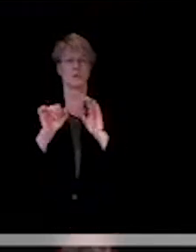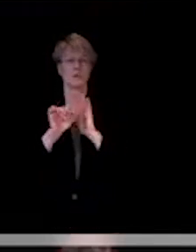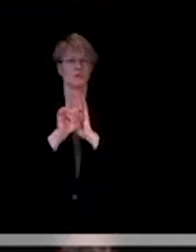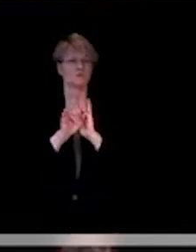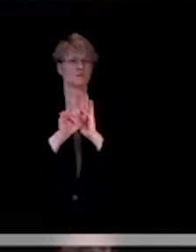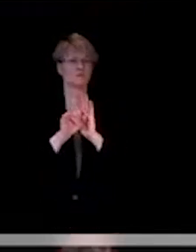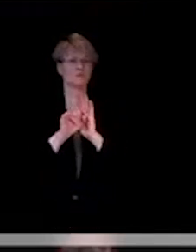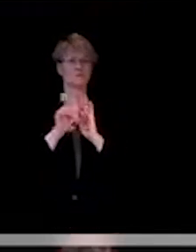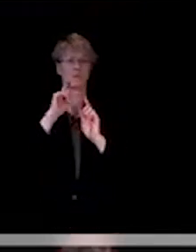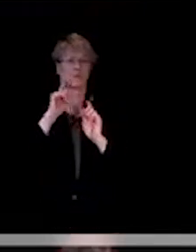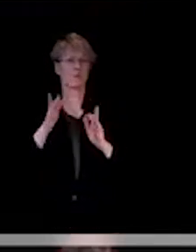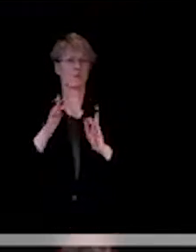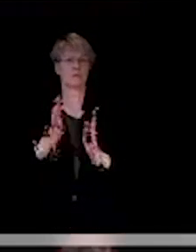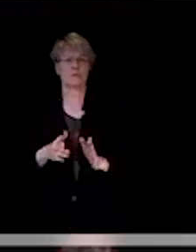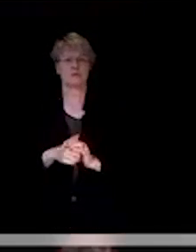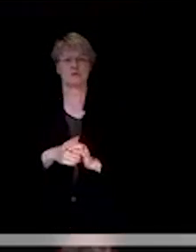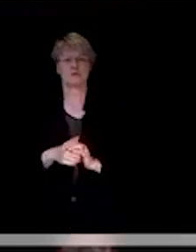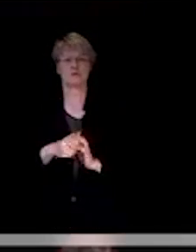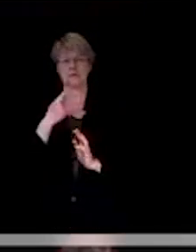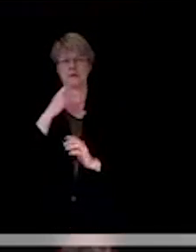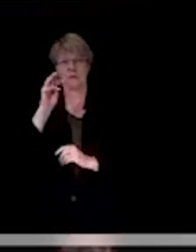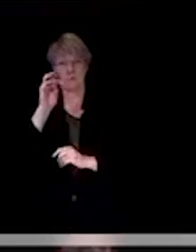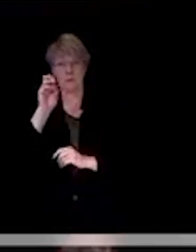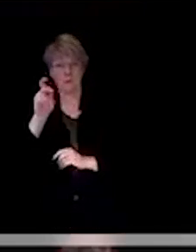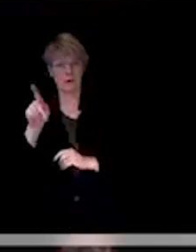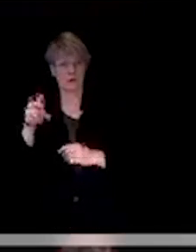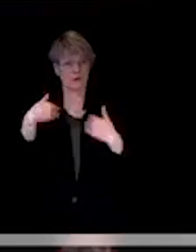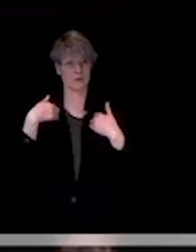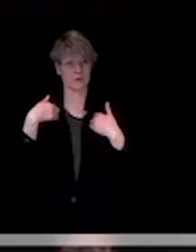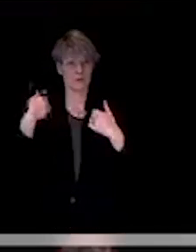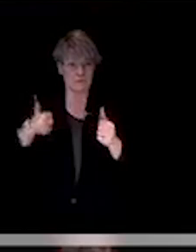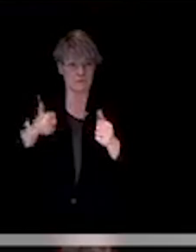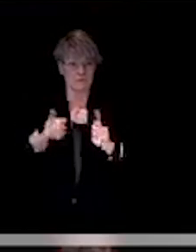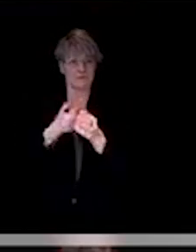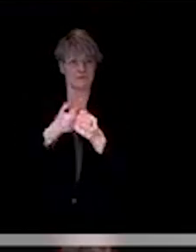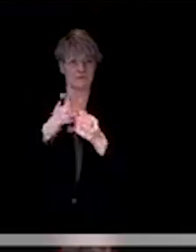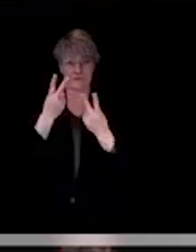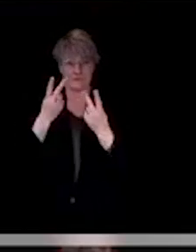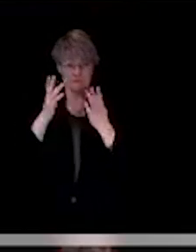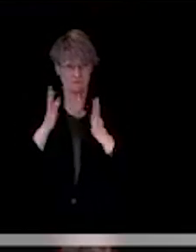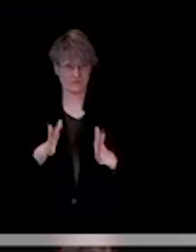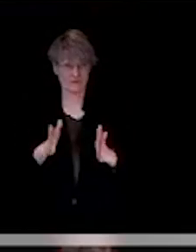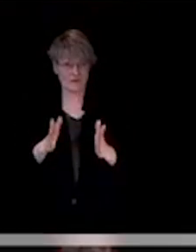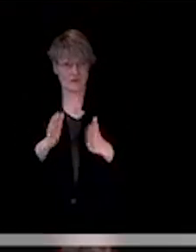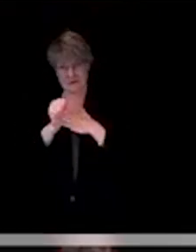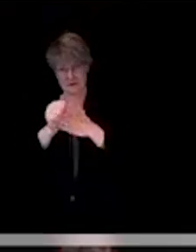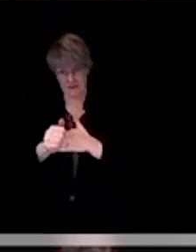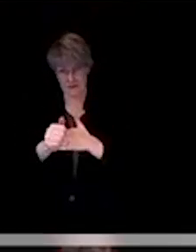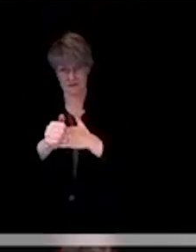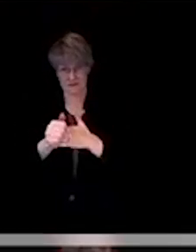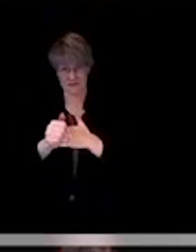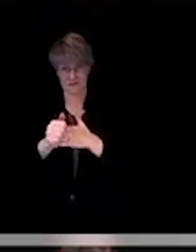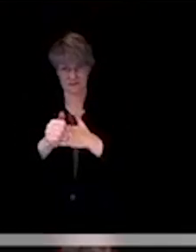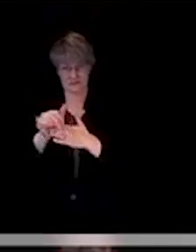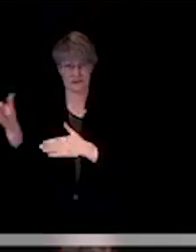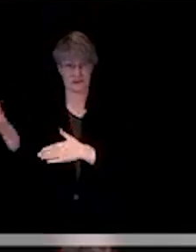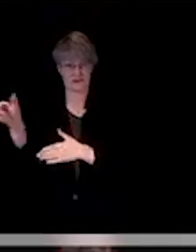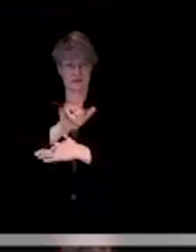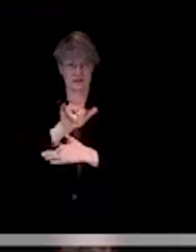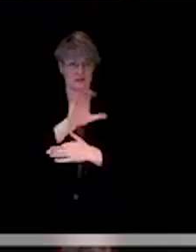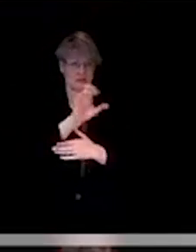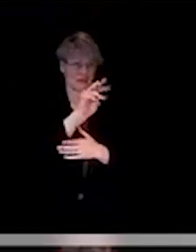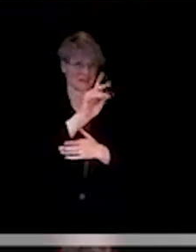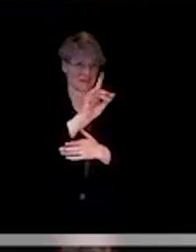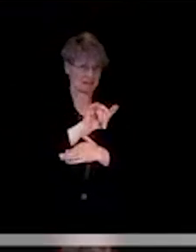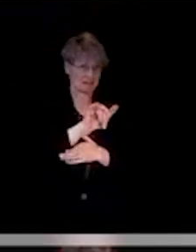Mark, at SRMC, do you have updated visitor guidelines? So, I guess that's kind of a nice fact that we